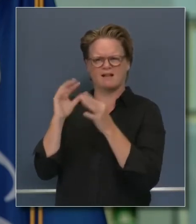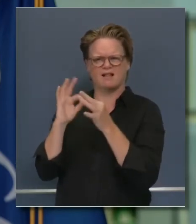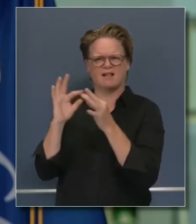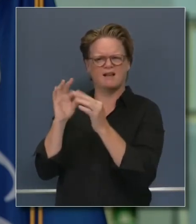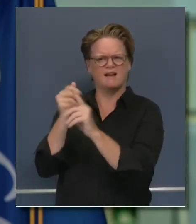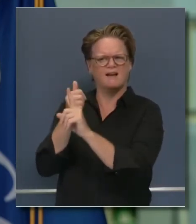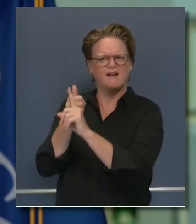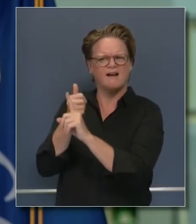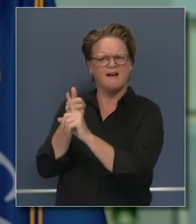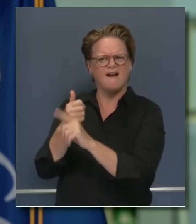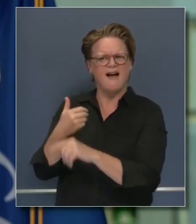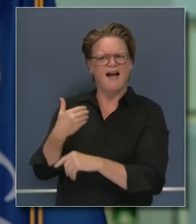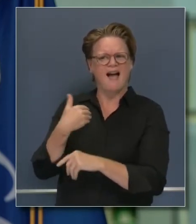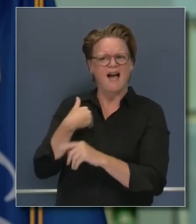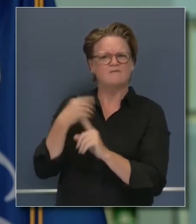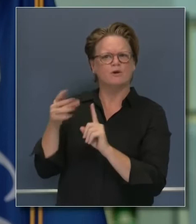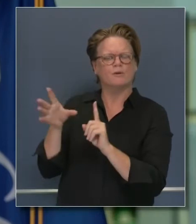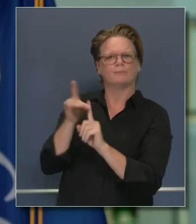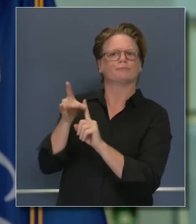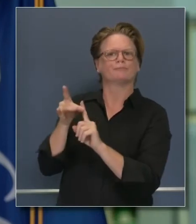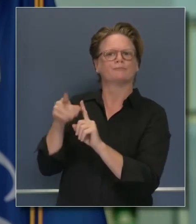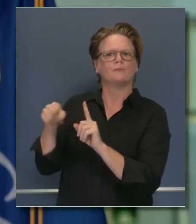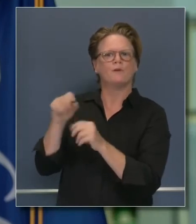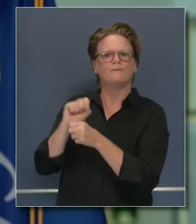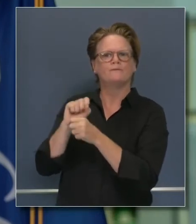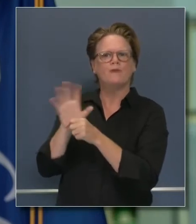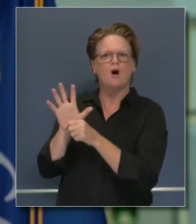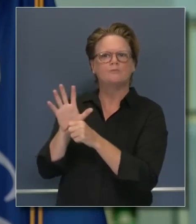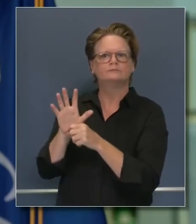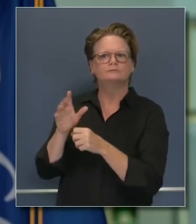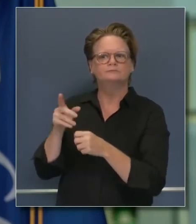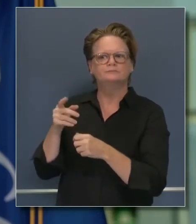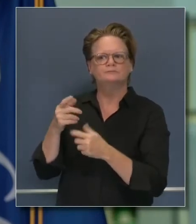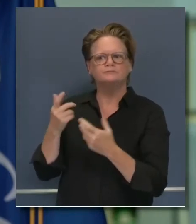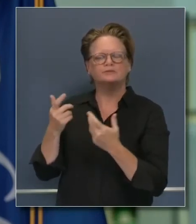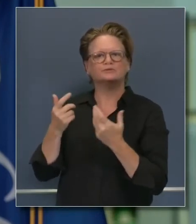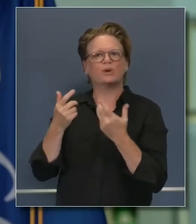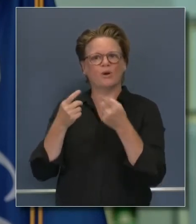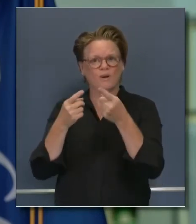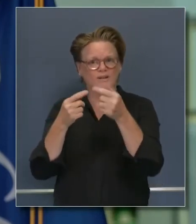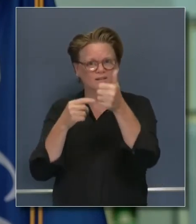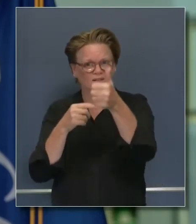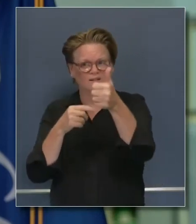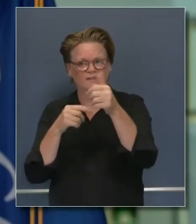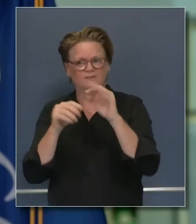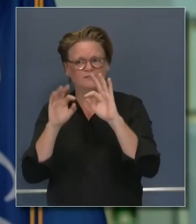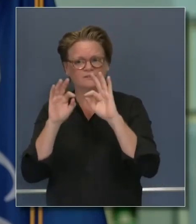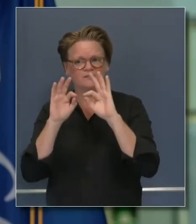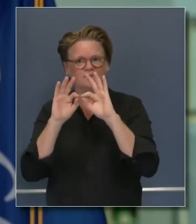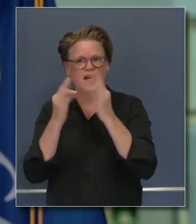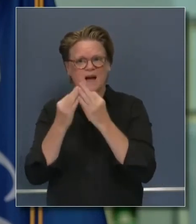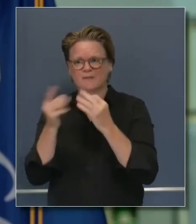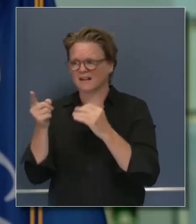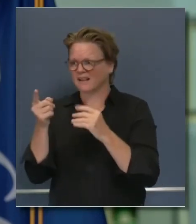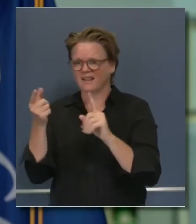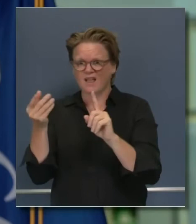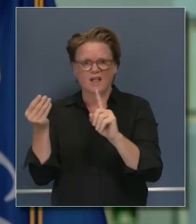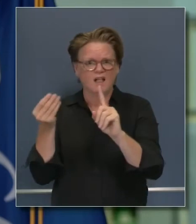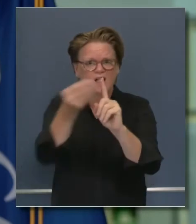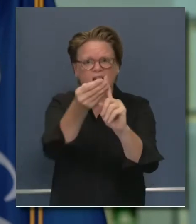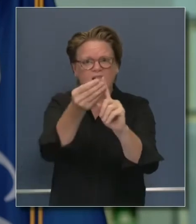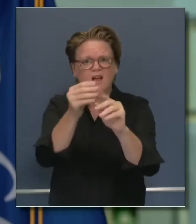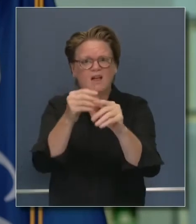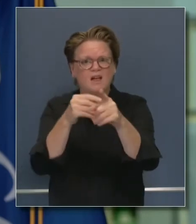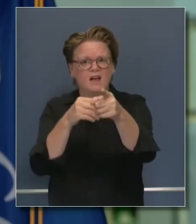been tested or members of your family have been tested, as well as your senior staff. Thank you. Yeah, I can't speak to the